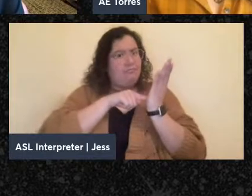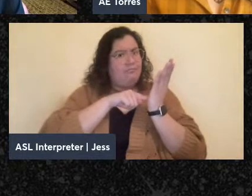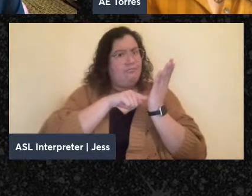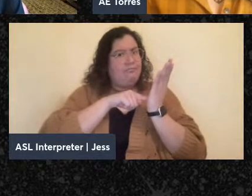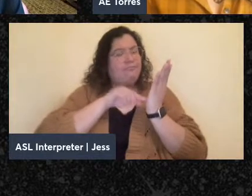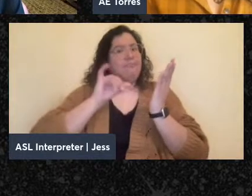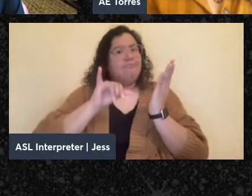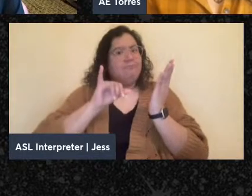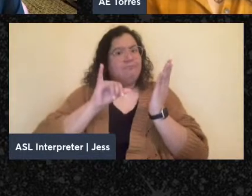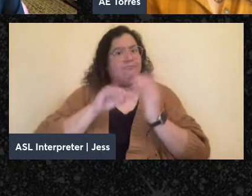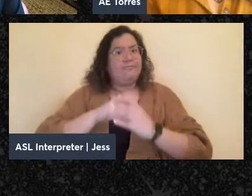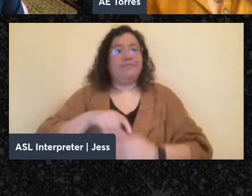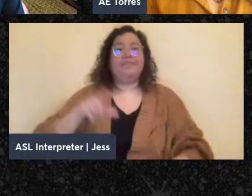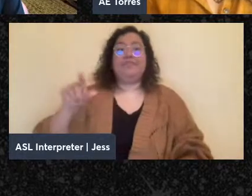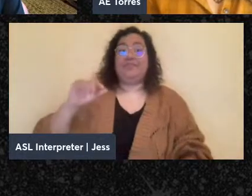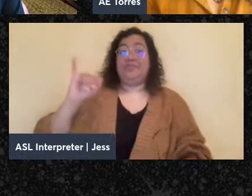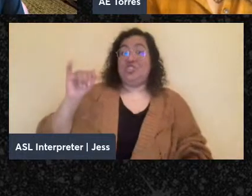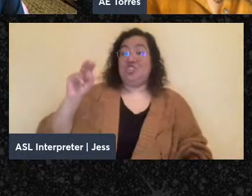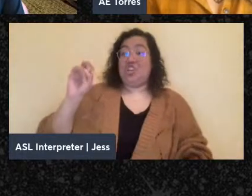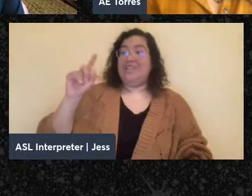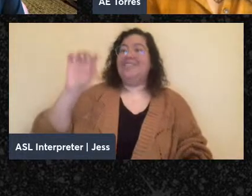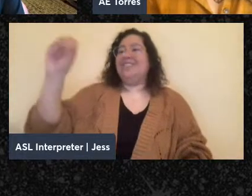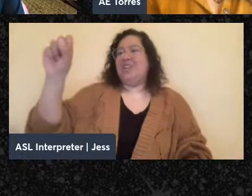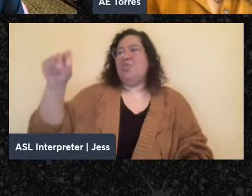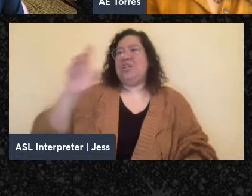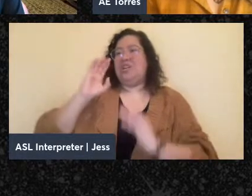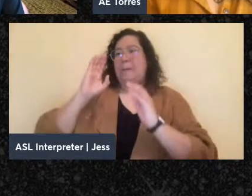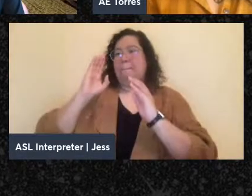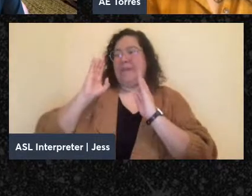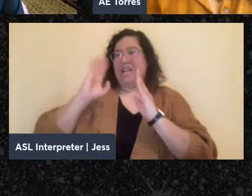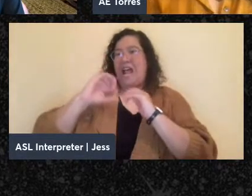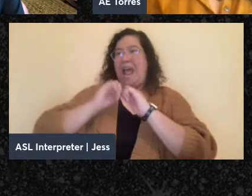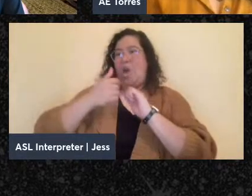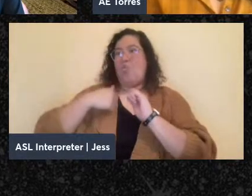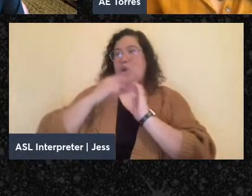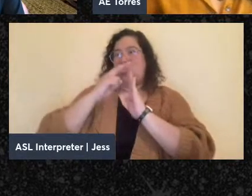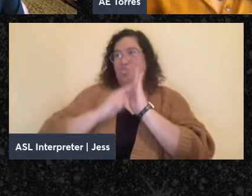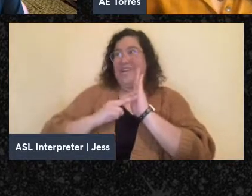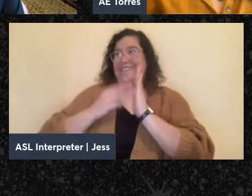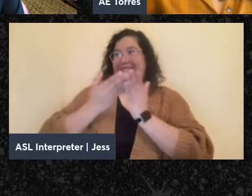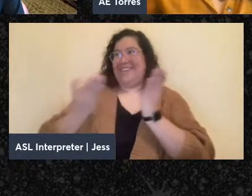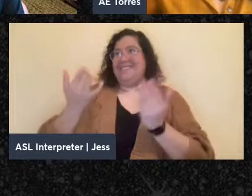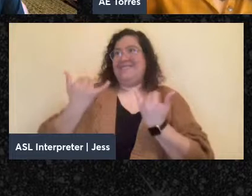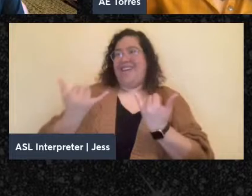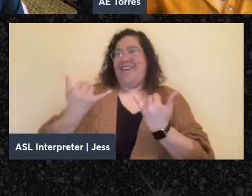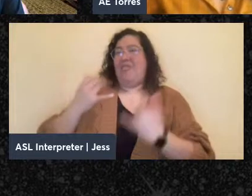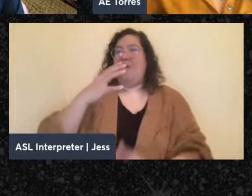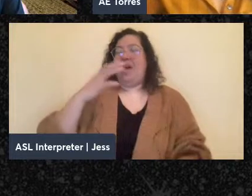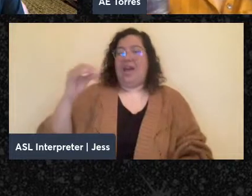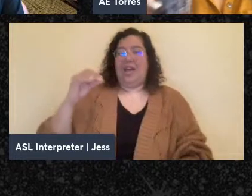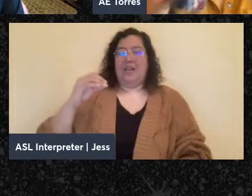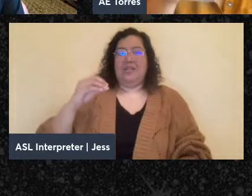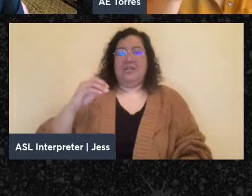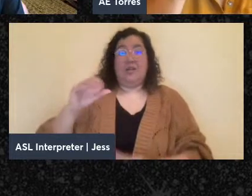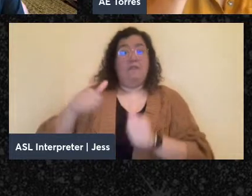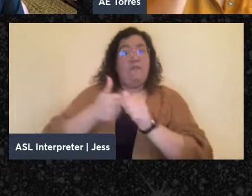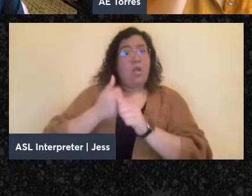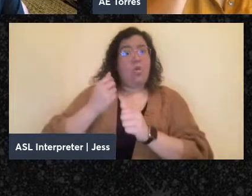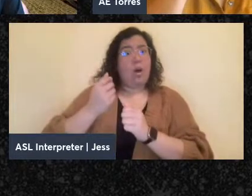ways in which we read now. And I guess, you know, following up for both you, Sam, and